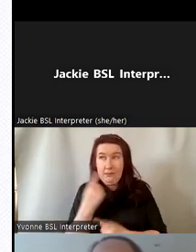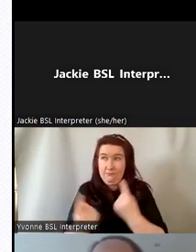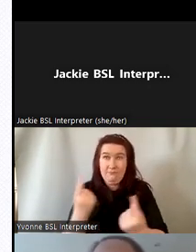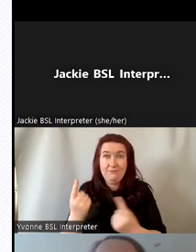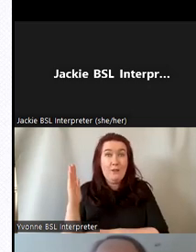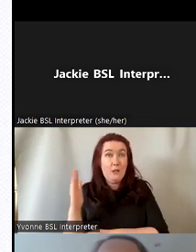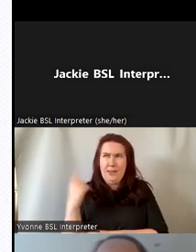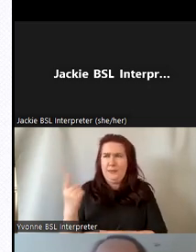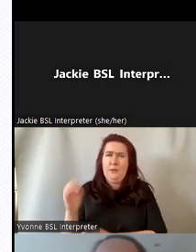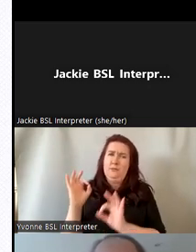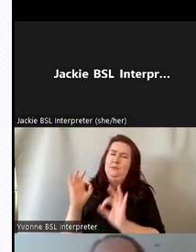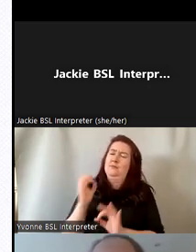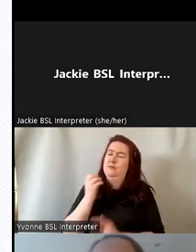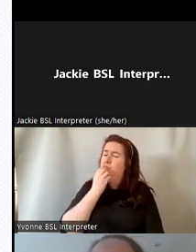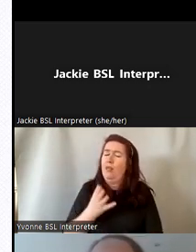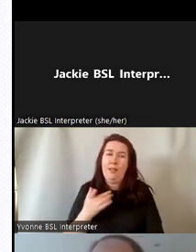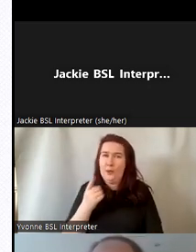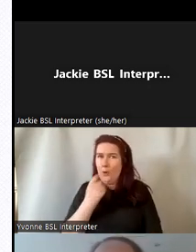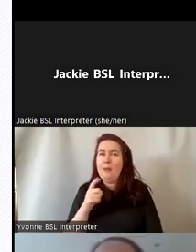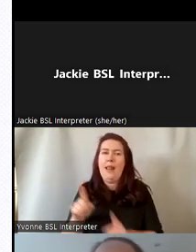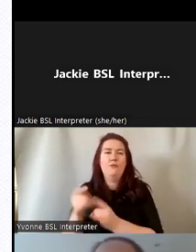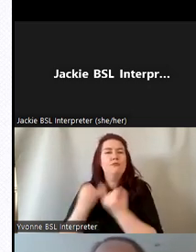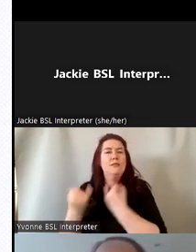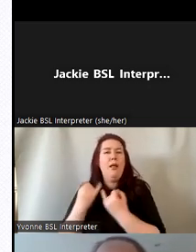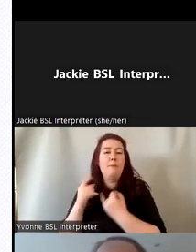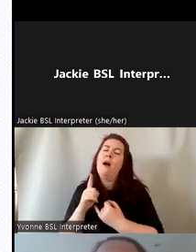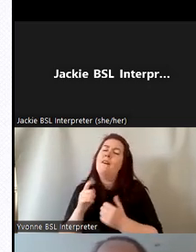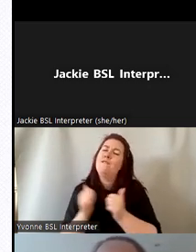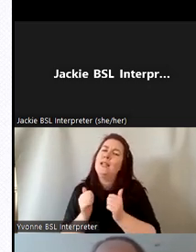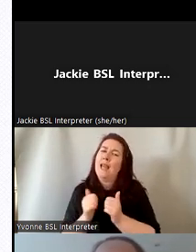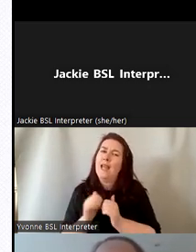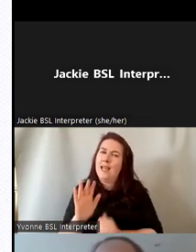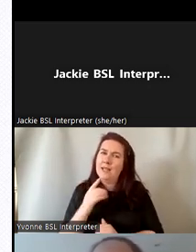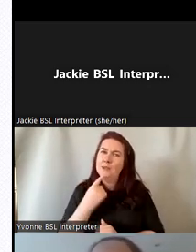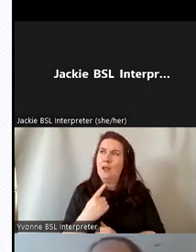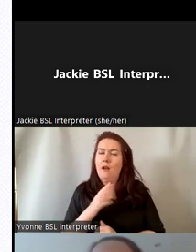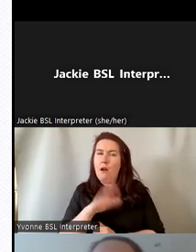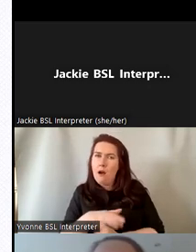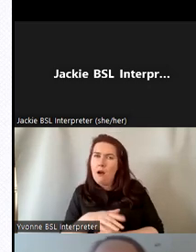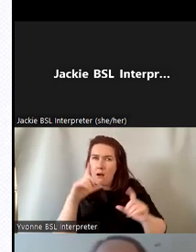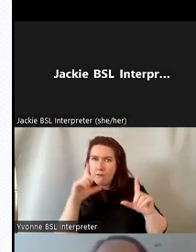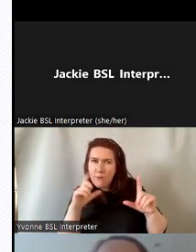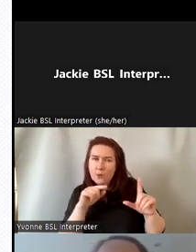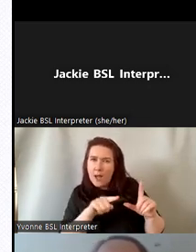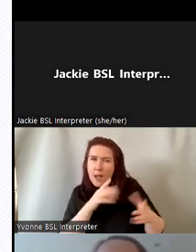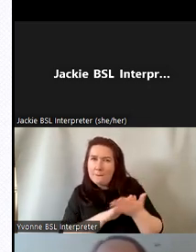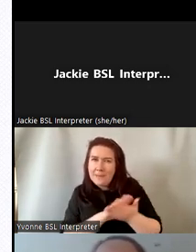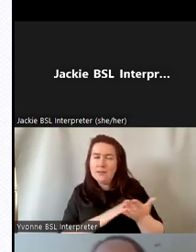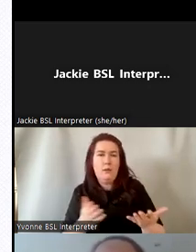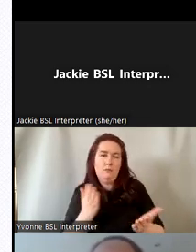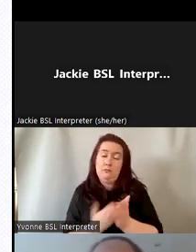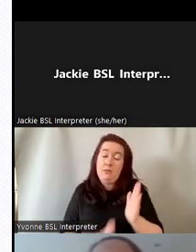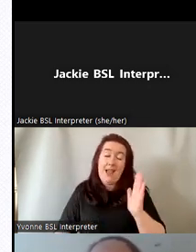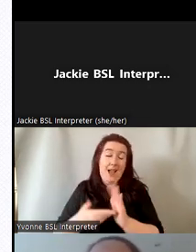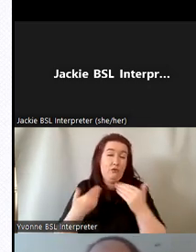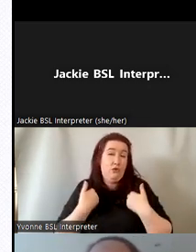fantastic as at being critical friends to comment on the images adding richness to our records and